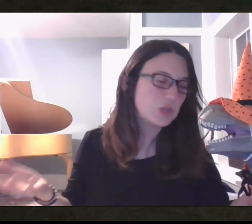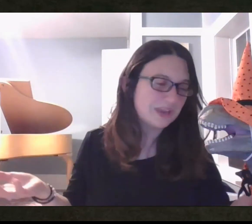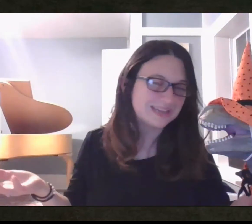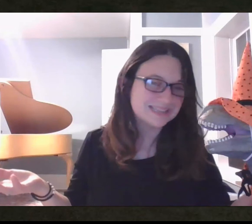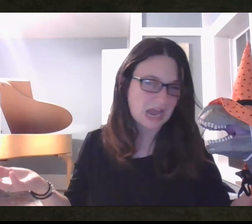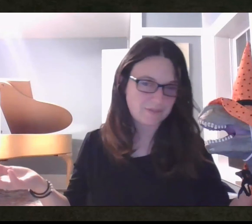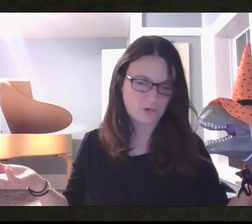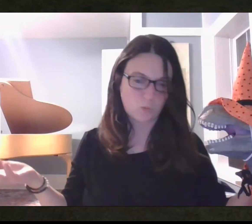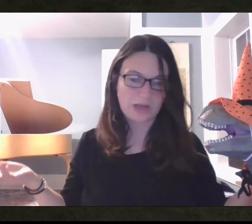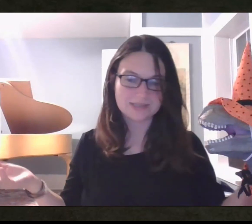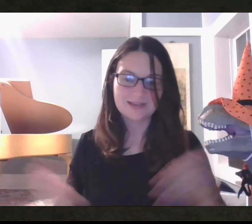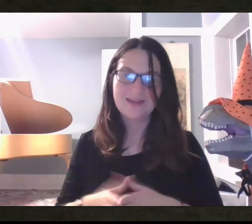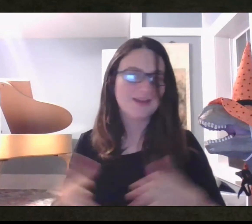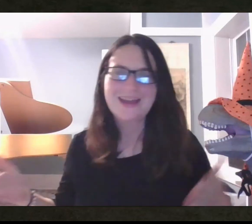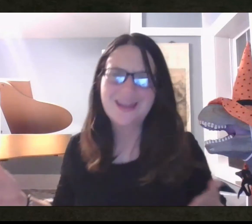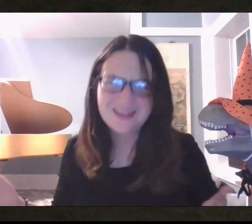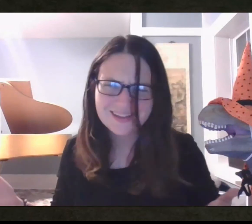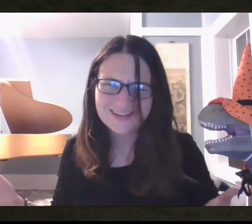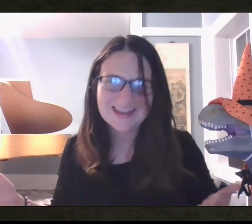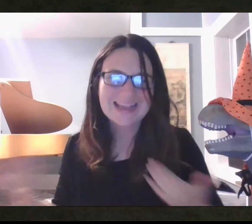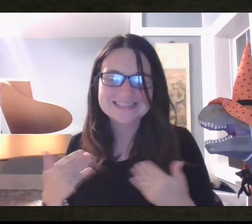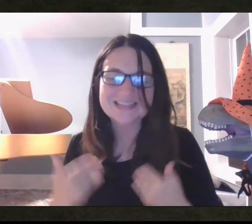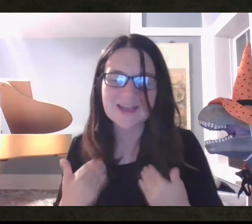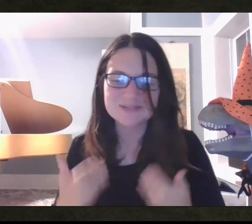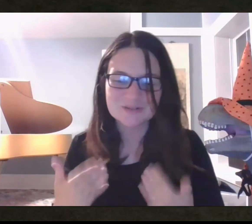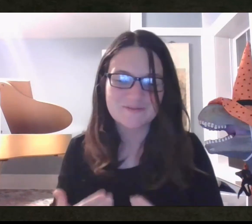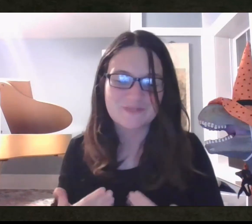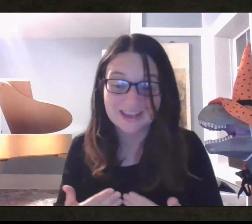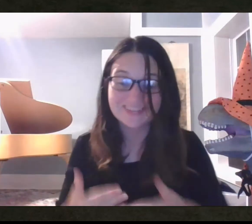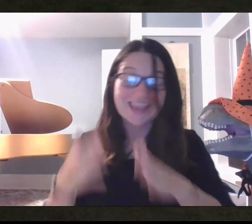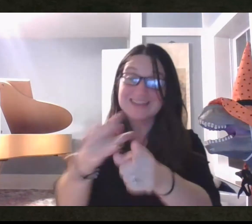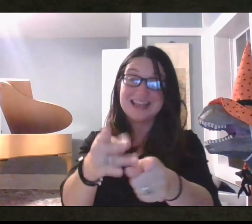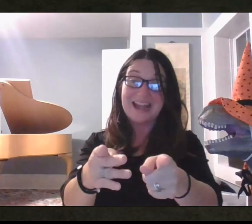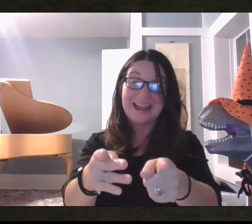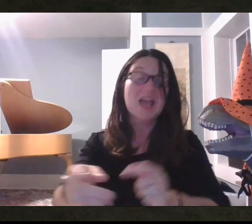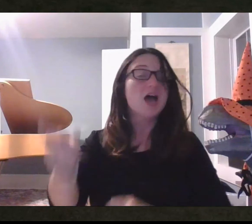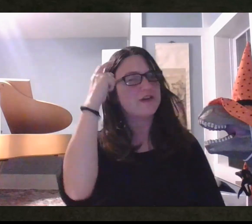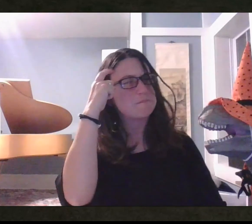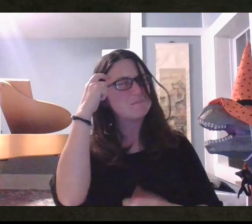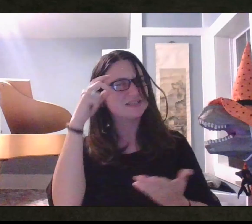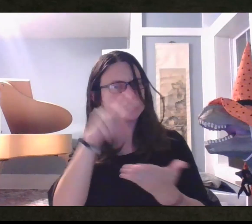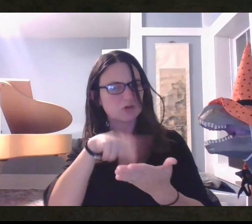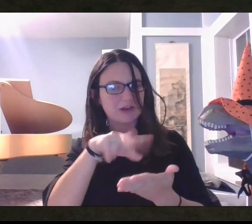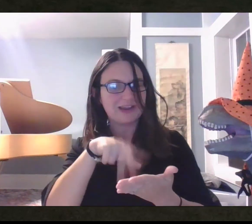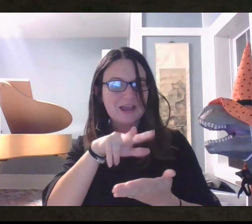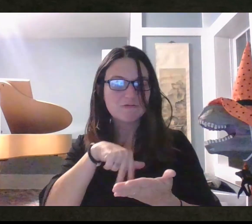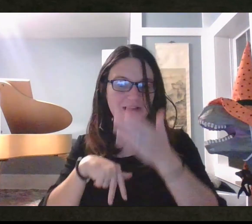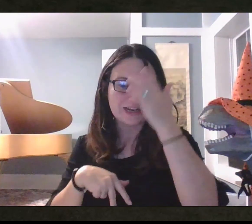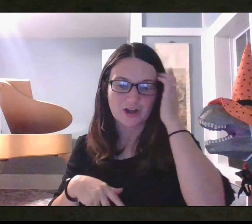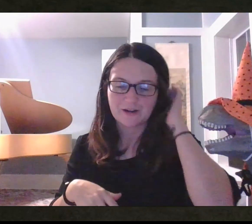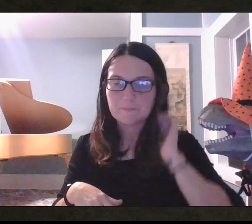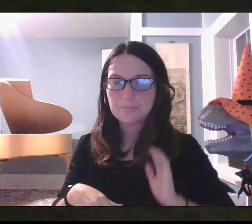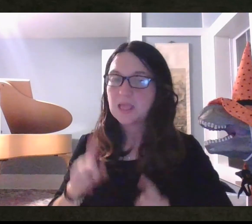What do you mean, time for what? It's time to reveal the identity of our mystery